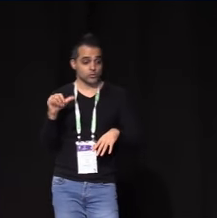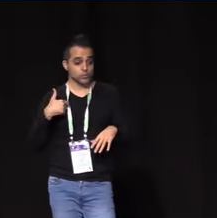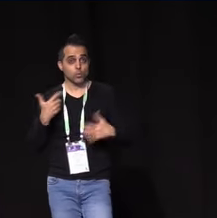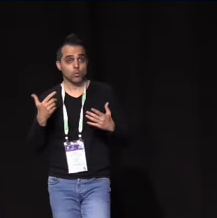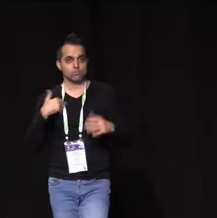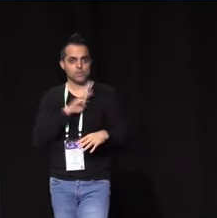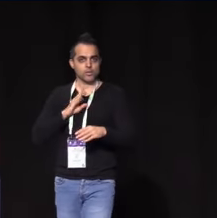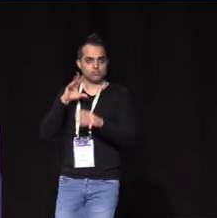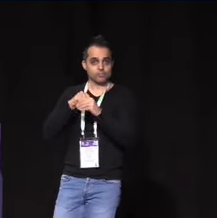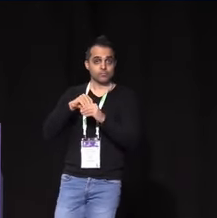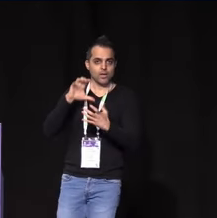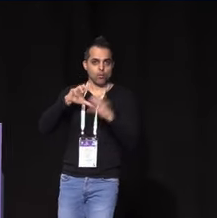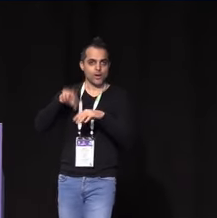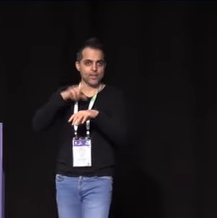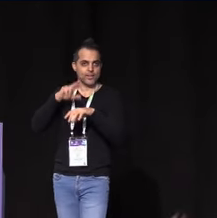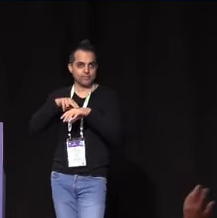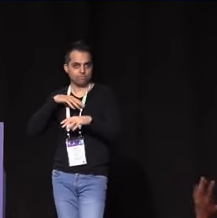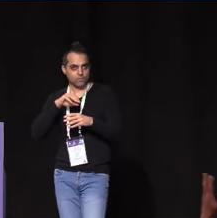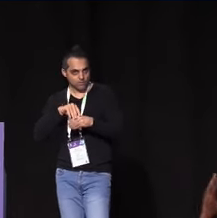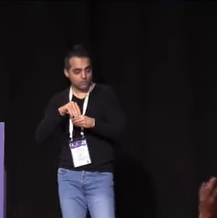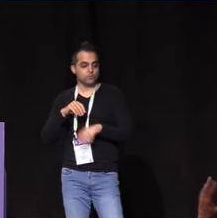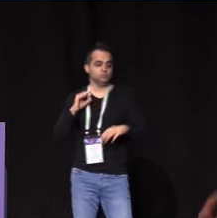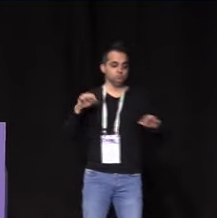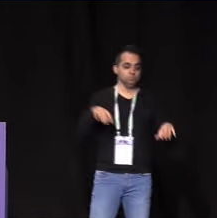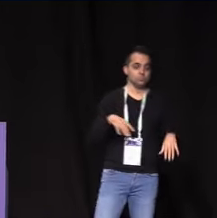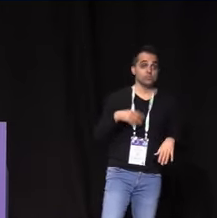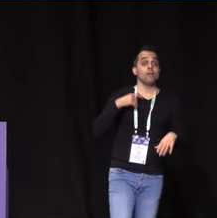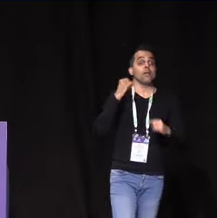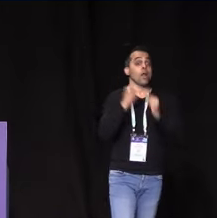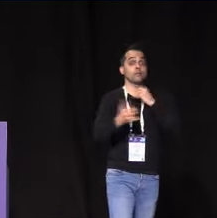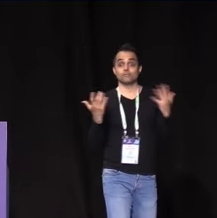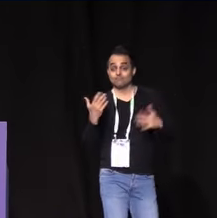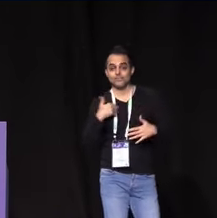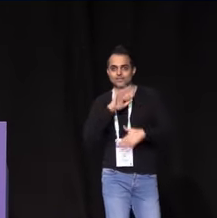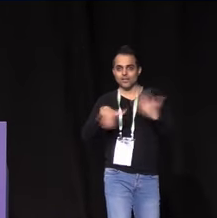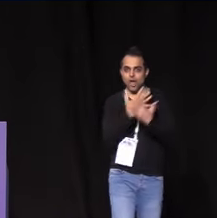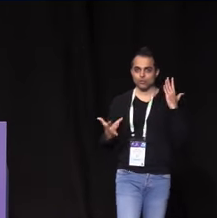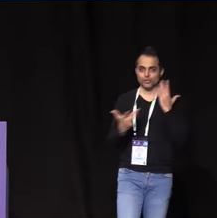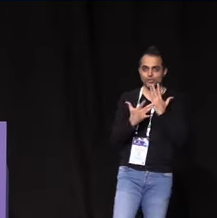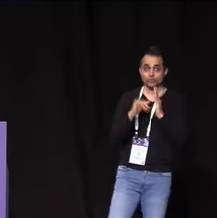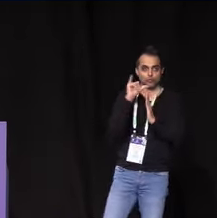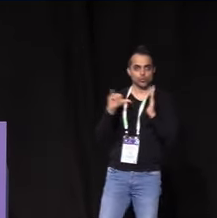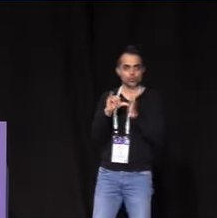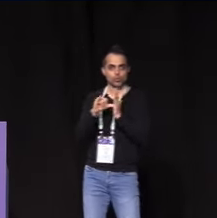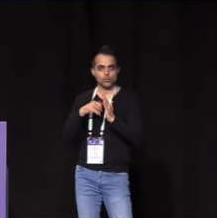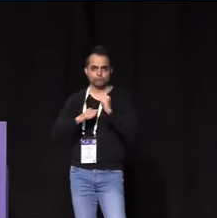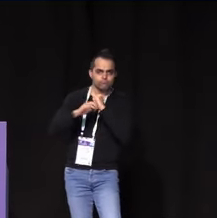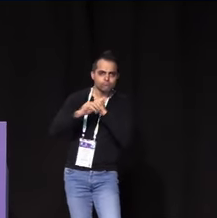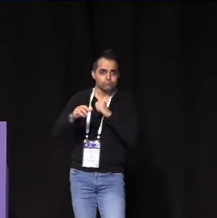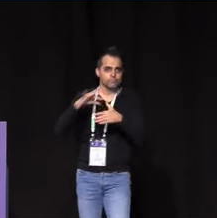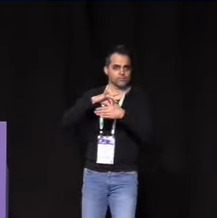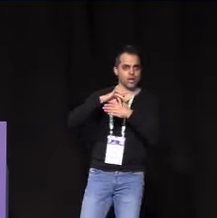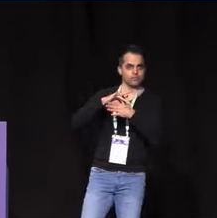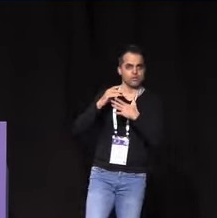I'm also an active member of the CNCF Deaf and Hard of Hearing WG, which is a working group TAG contributor